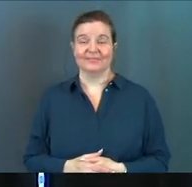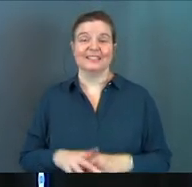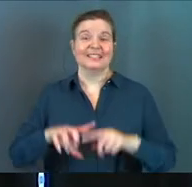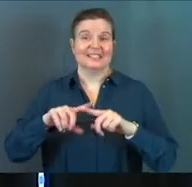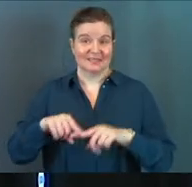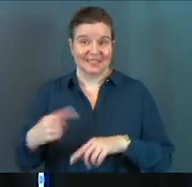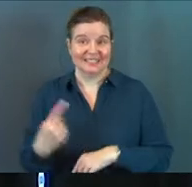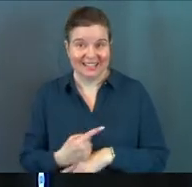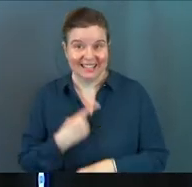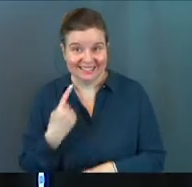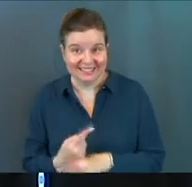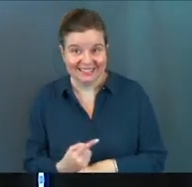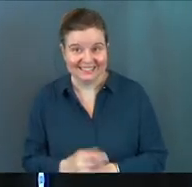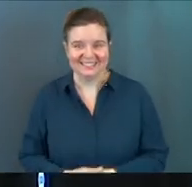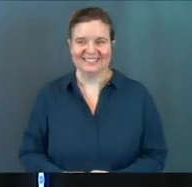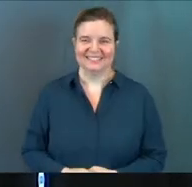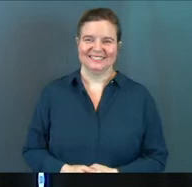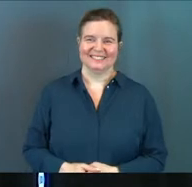Depends on the day, doesn't it?